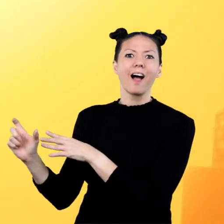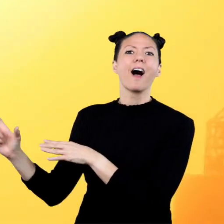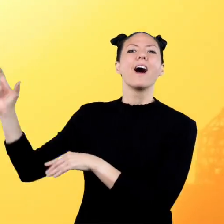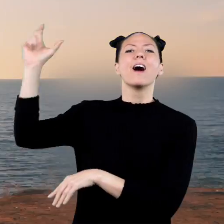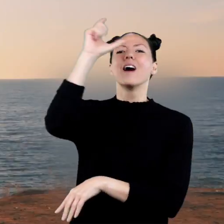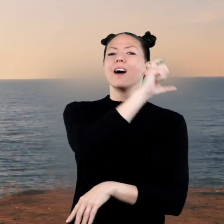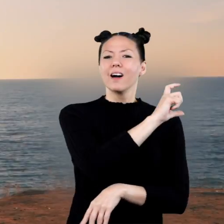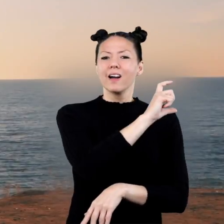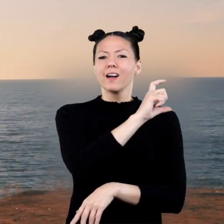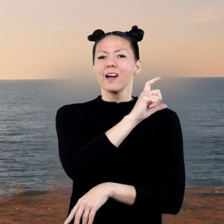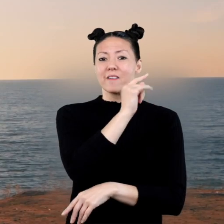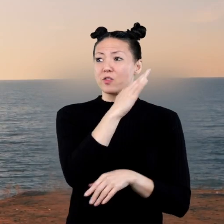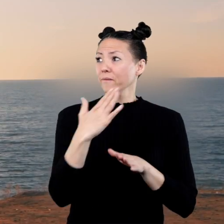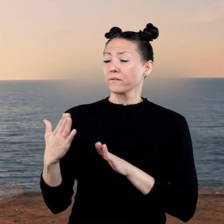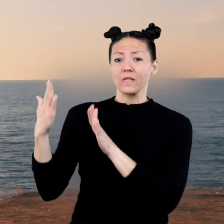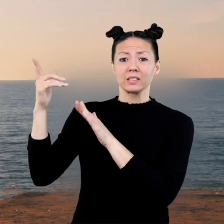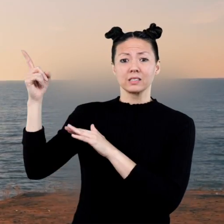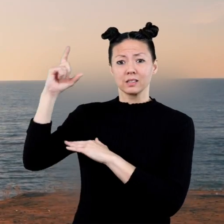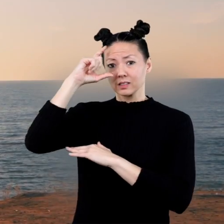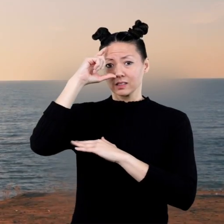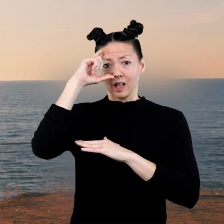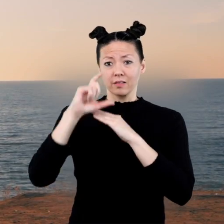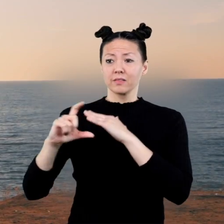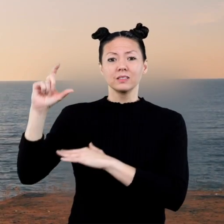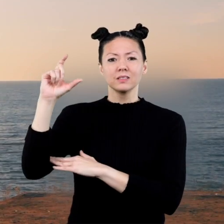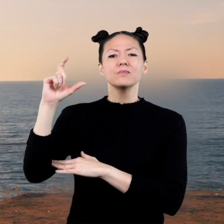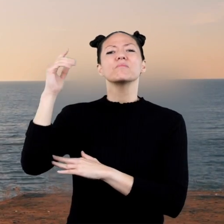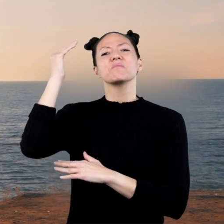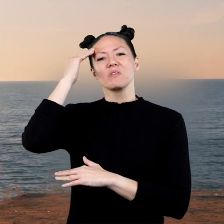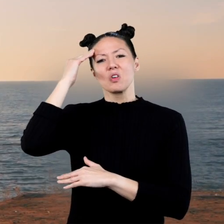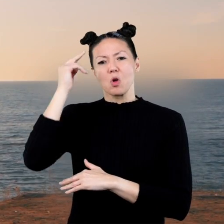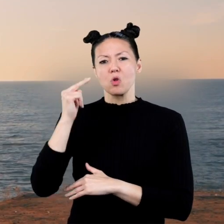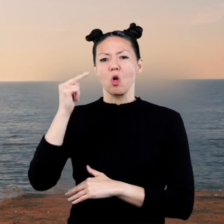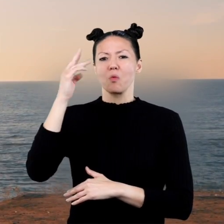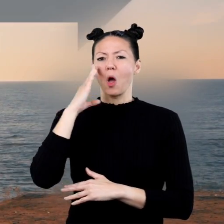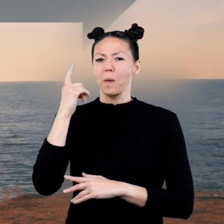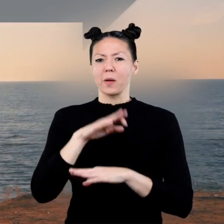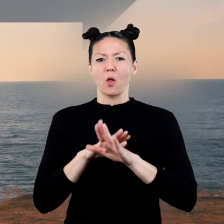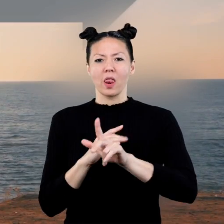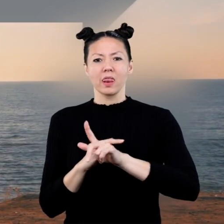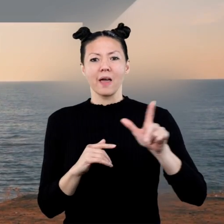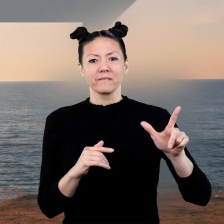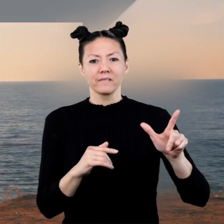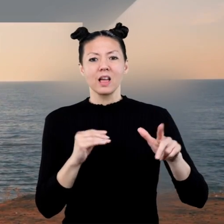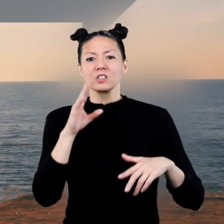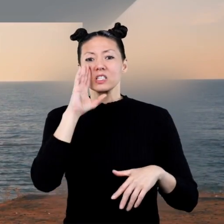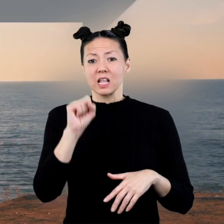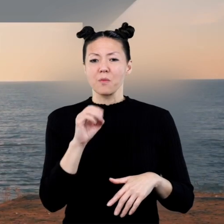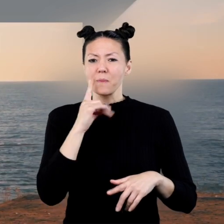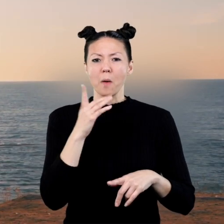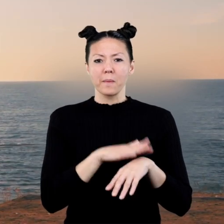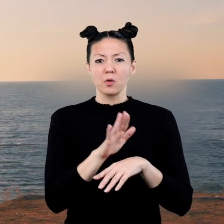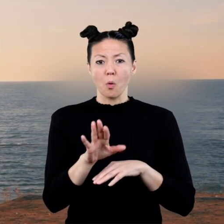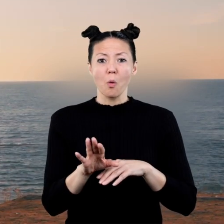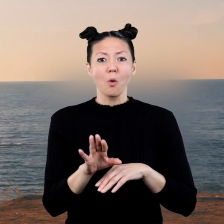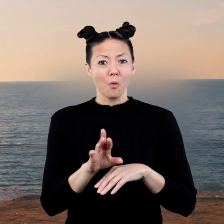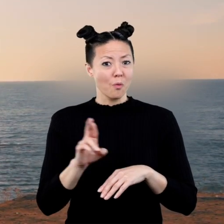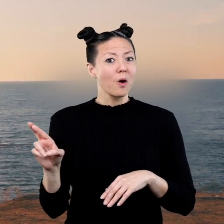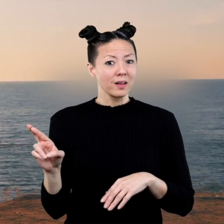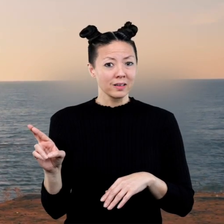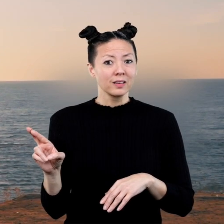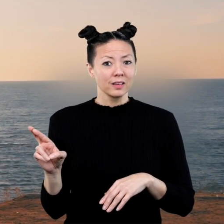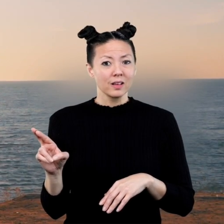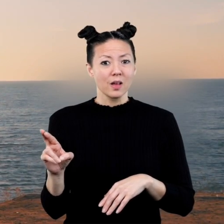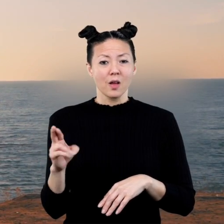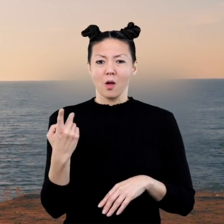If you are facing the sunrise, north will be on your left, south will be on your right. And west is